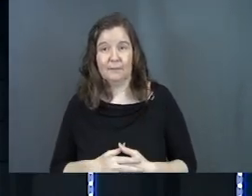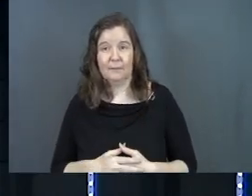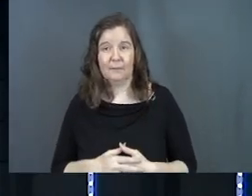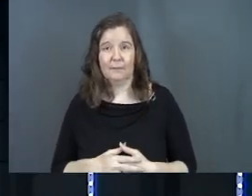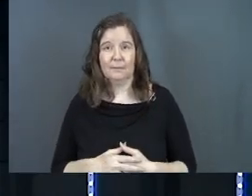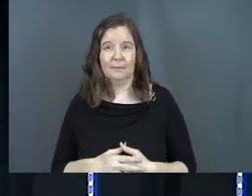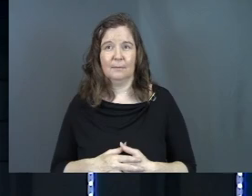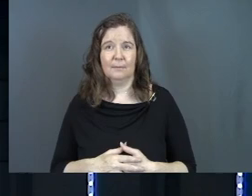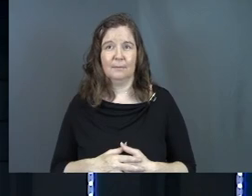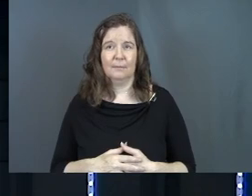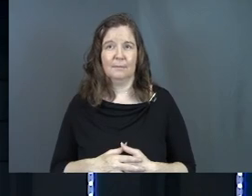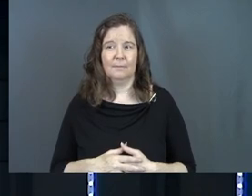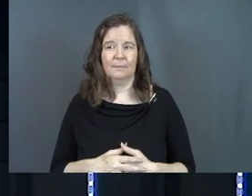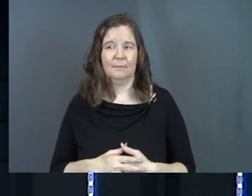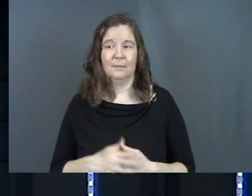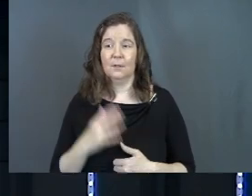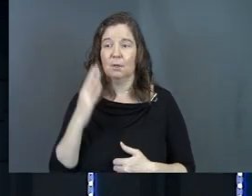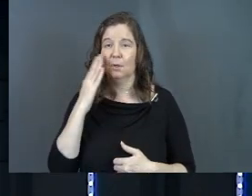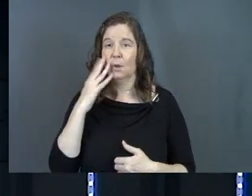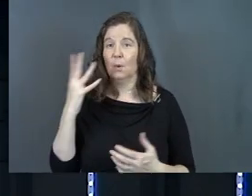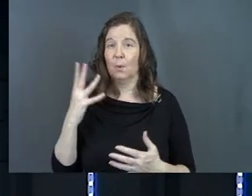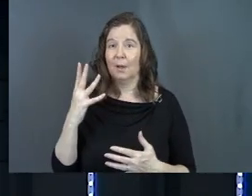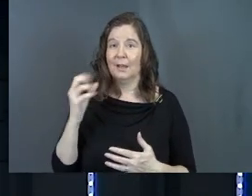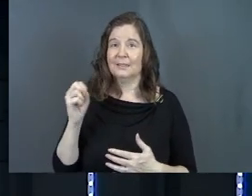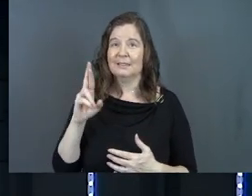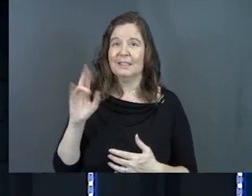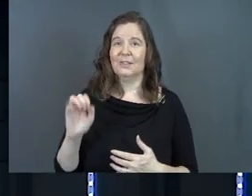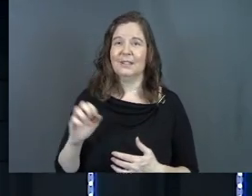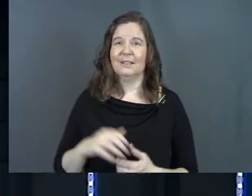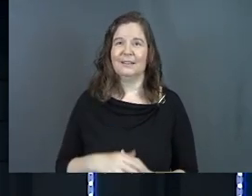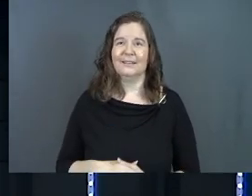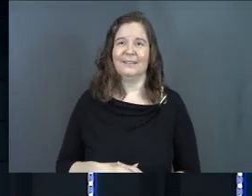I would respond to that. You know what? Siri?